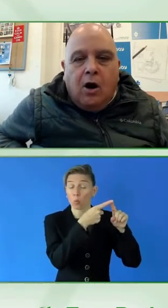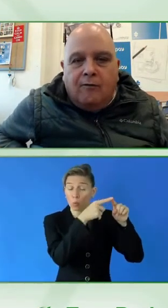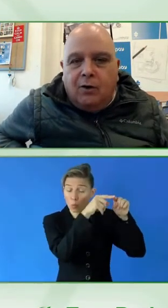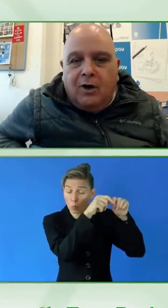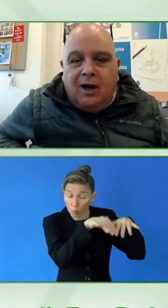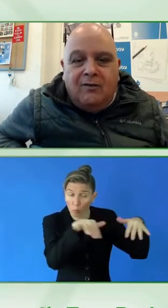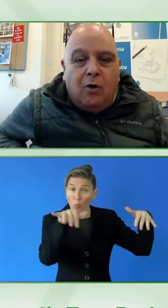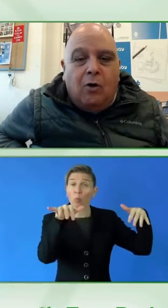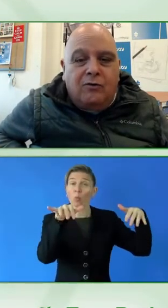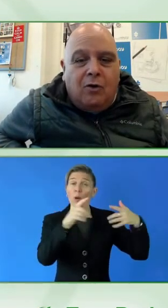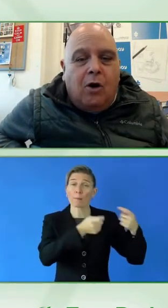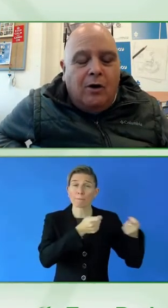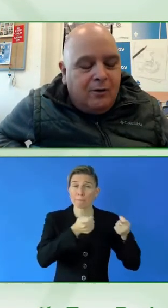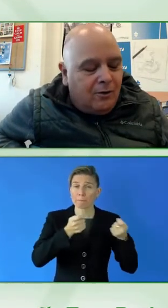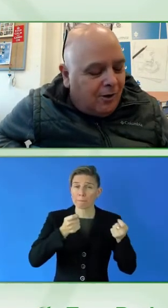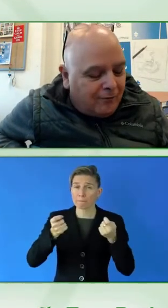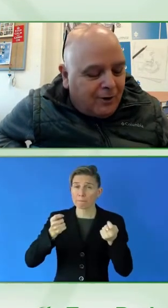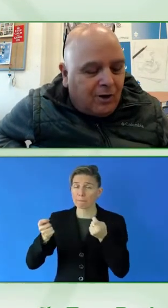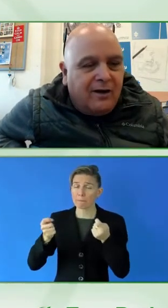of the